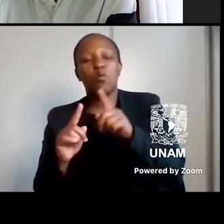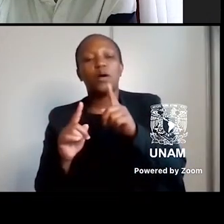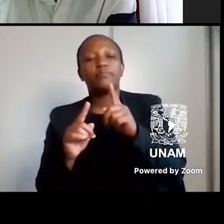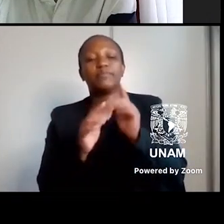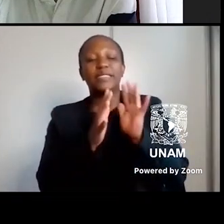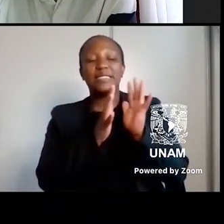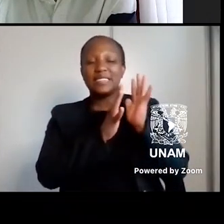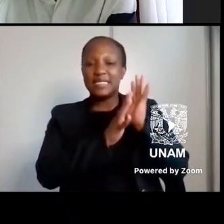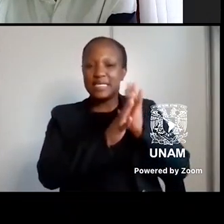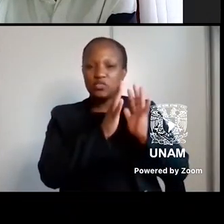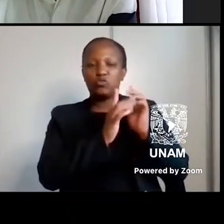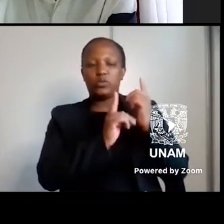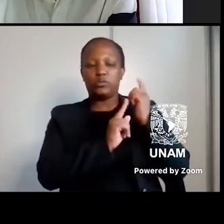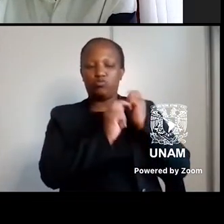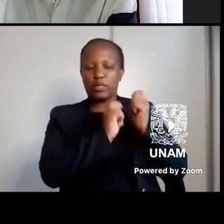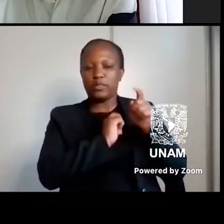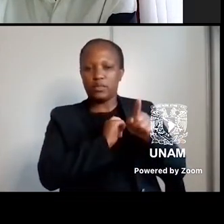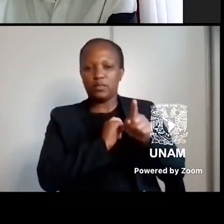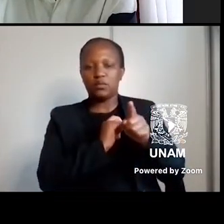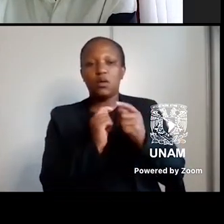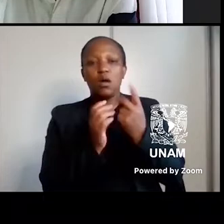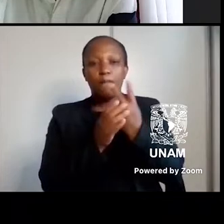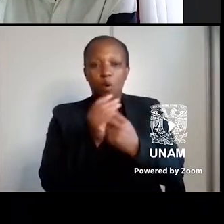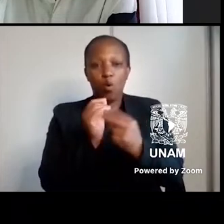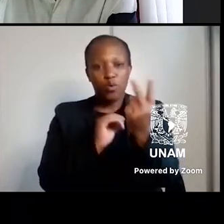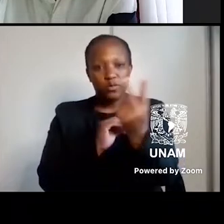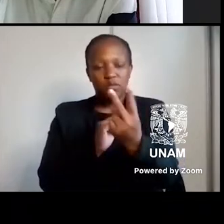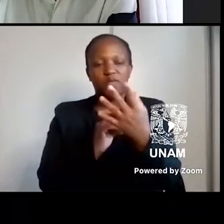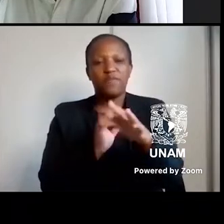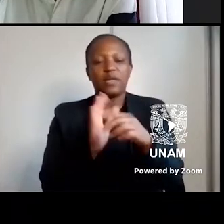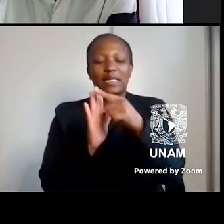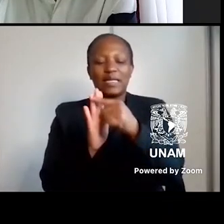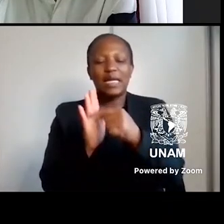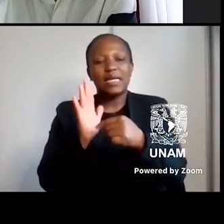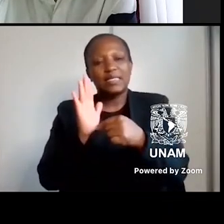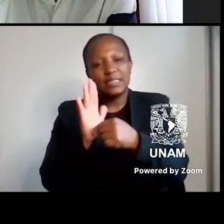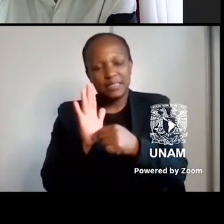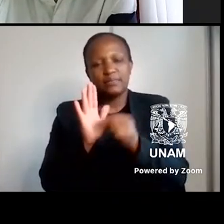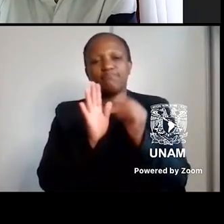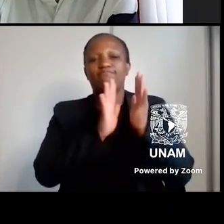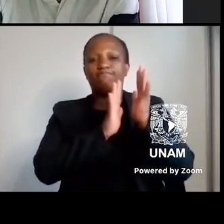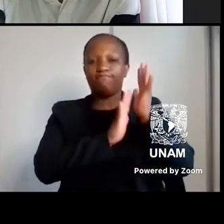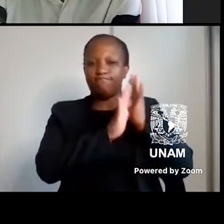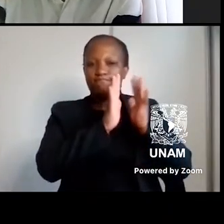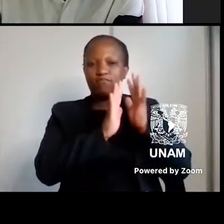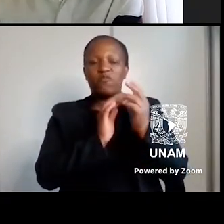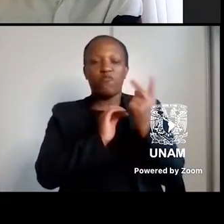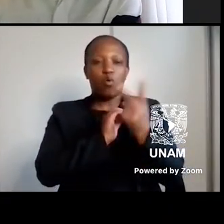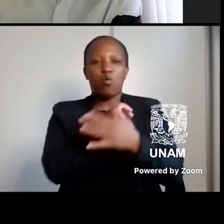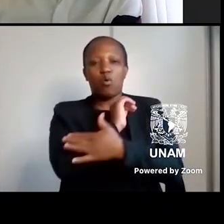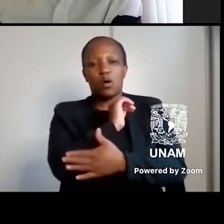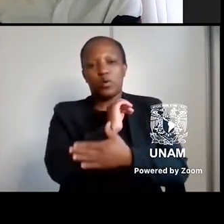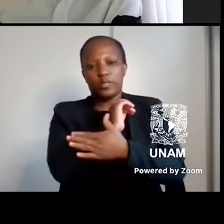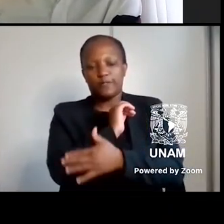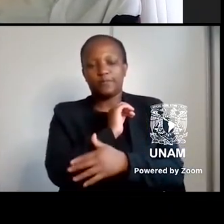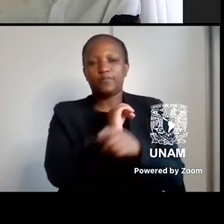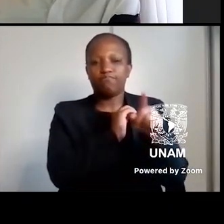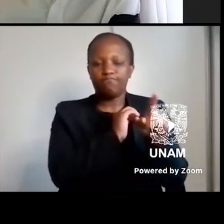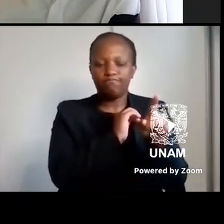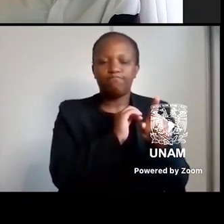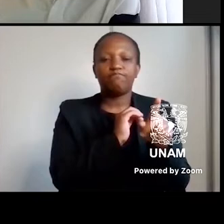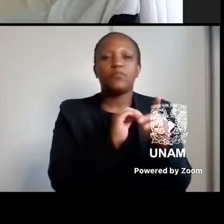Both of you name very important dates in the respective histories of our two countries, Roberto, you referred to